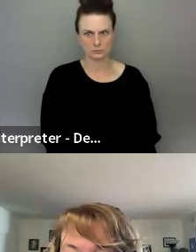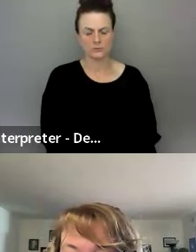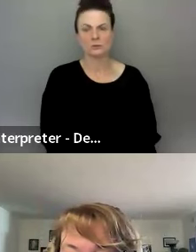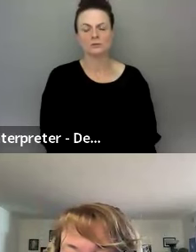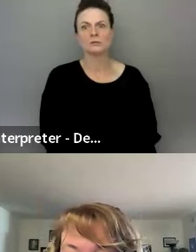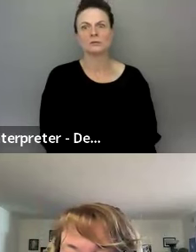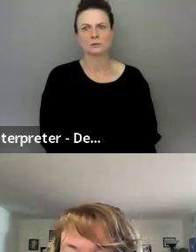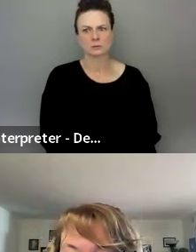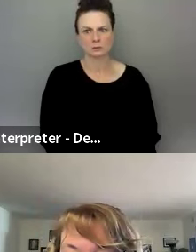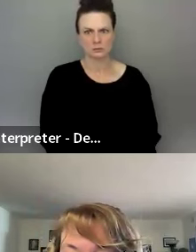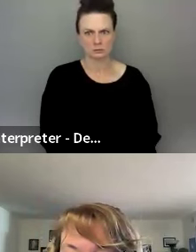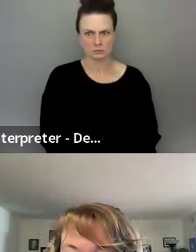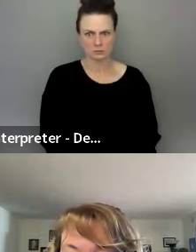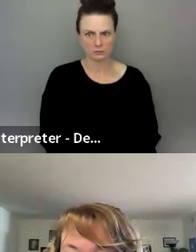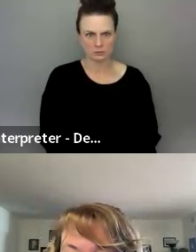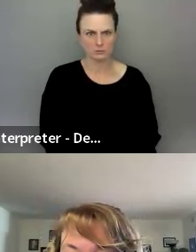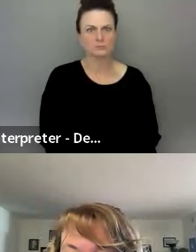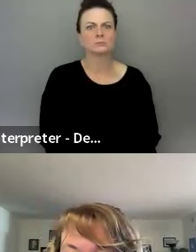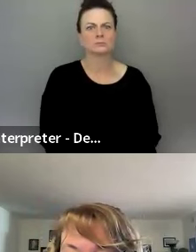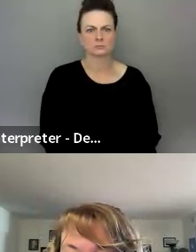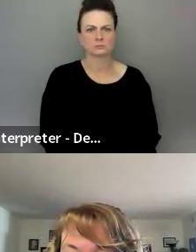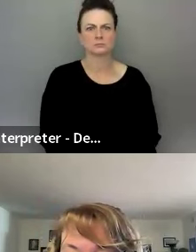Rob is saying, have you put it in GitHub?